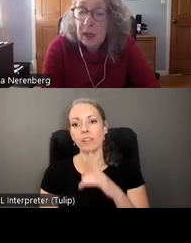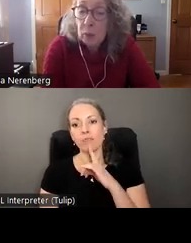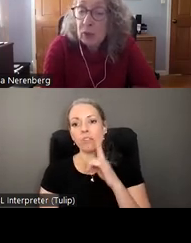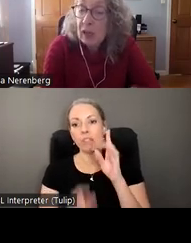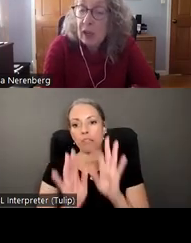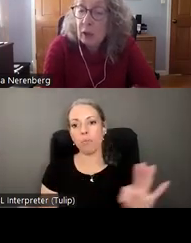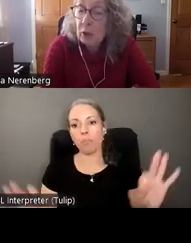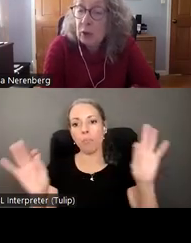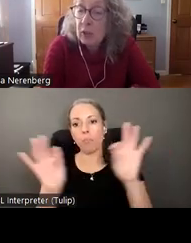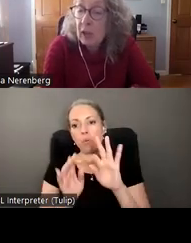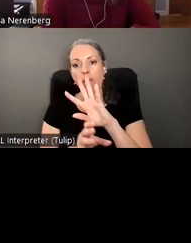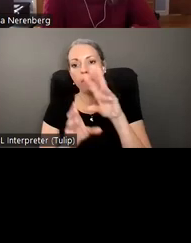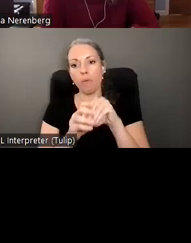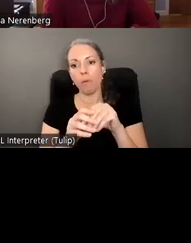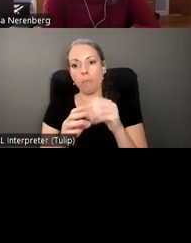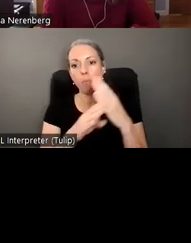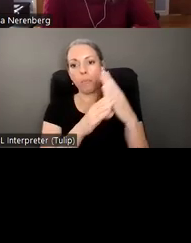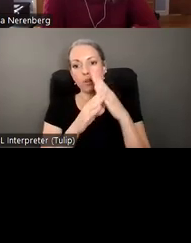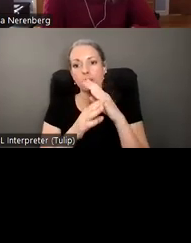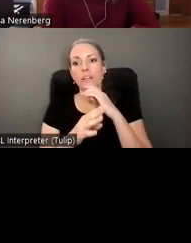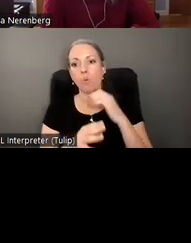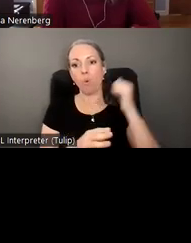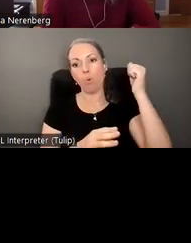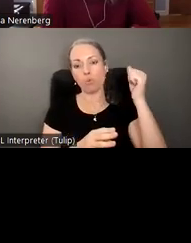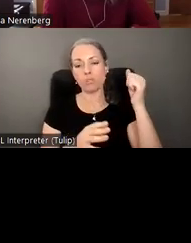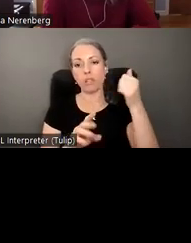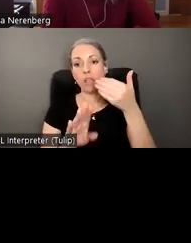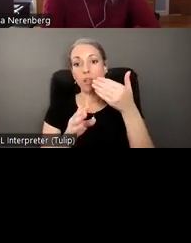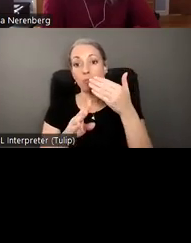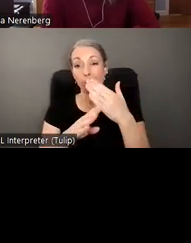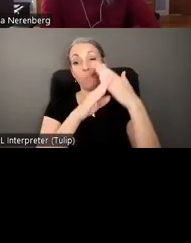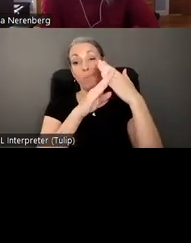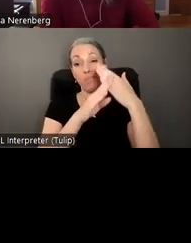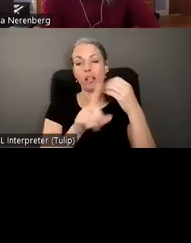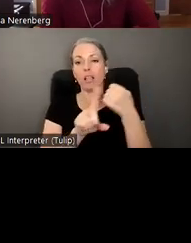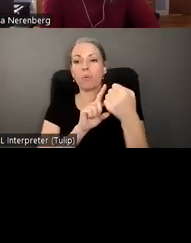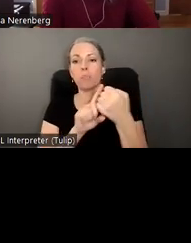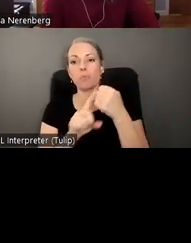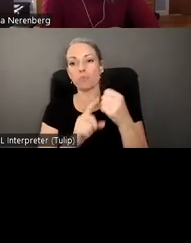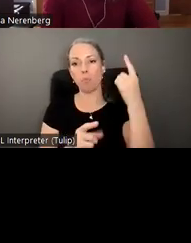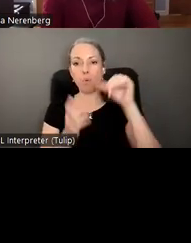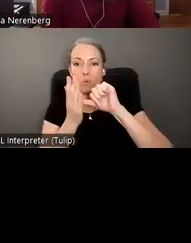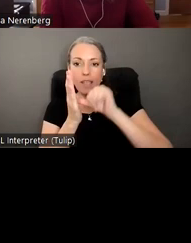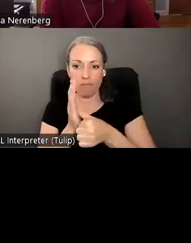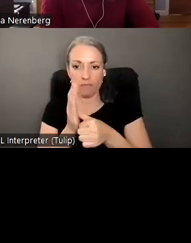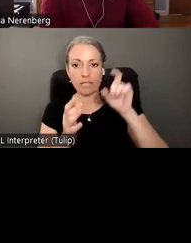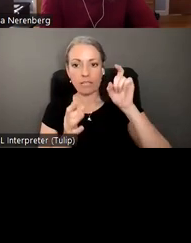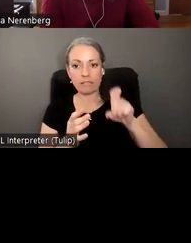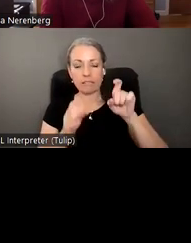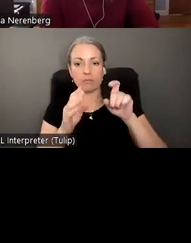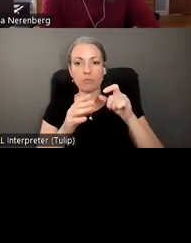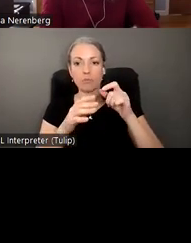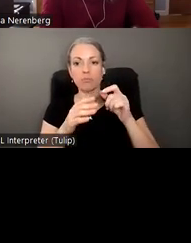play in protecting elders and preventing abuse one of the things that we emphasize is the need to expand our